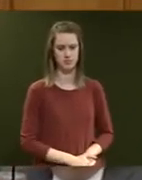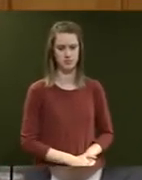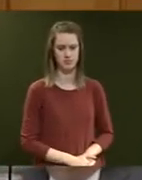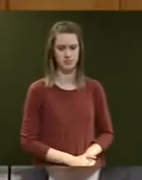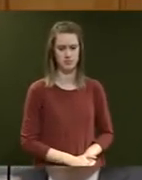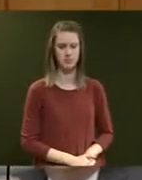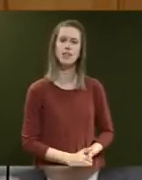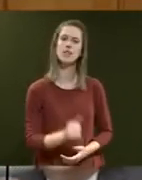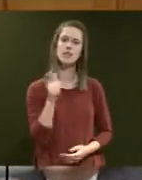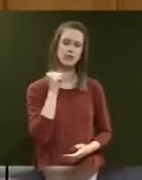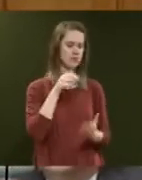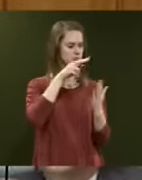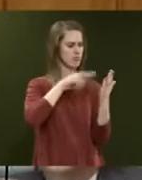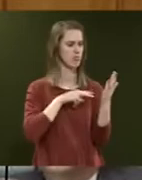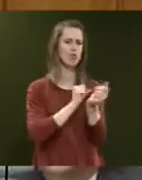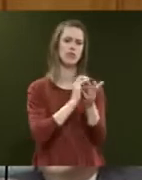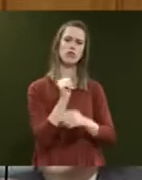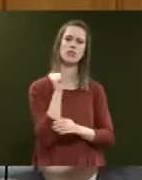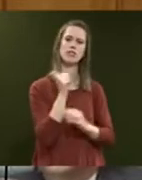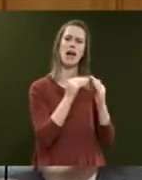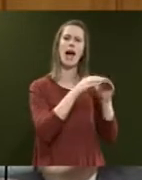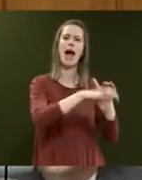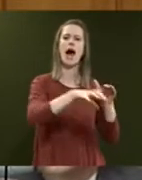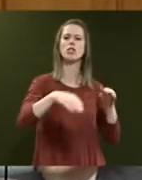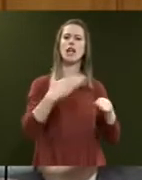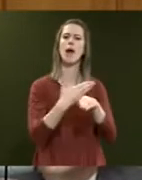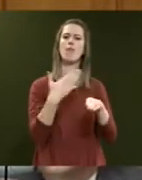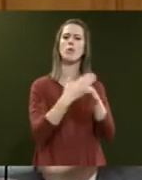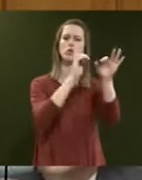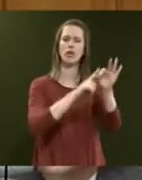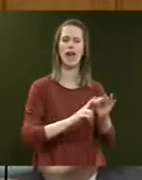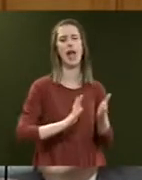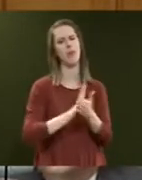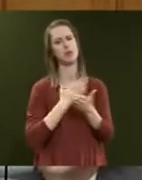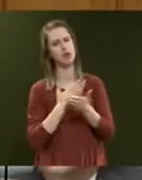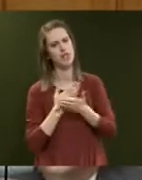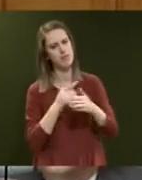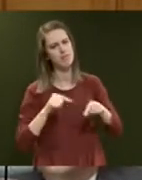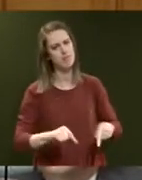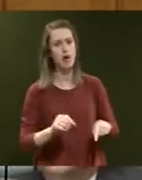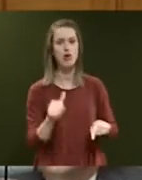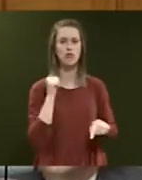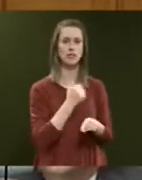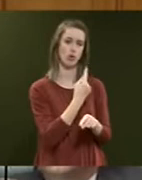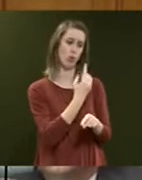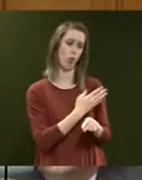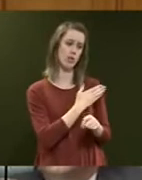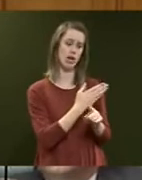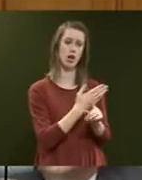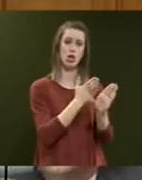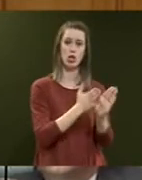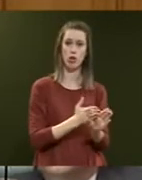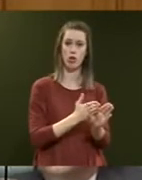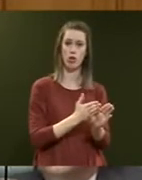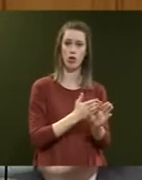Mr Speaker, saw the release of the latest household labour force survey and I'm happy to share with the House that in the latest quarter, the youth NEET